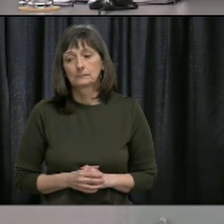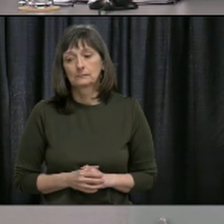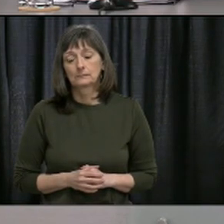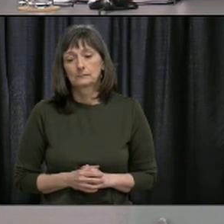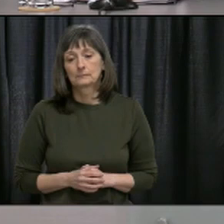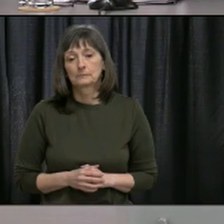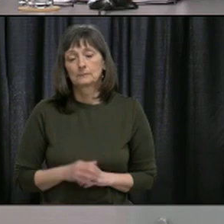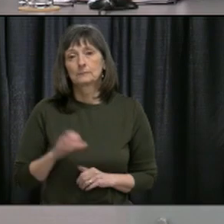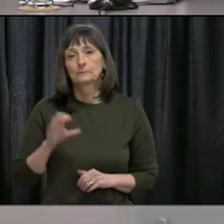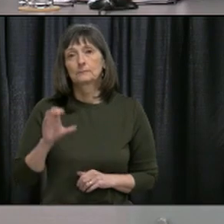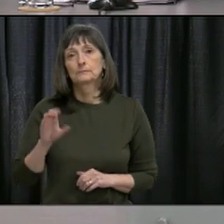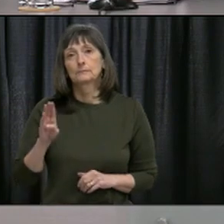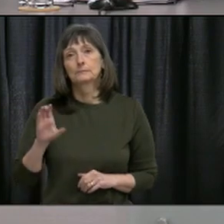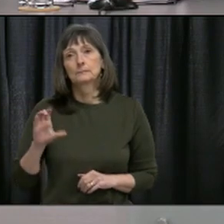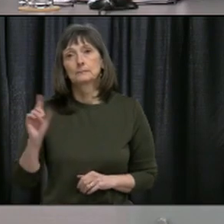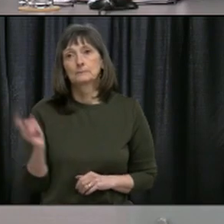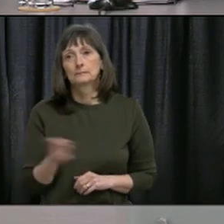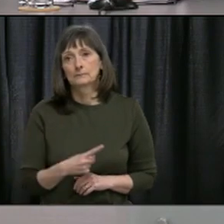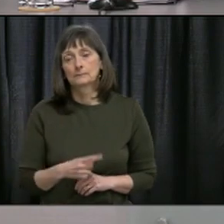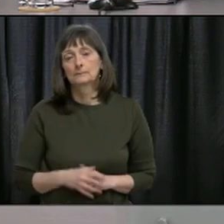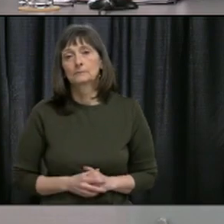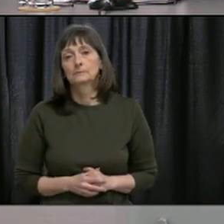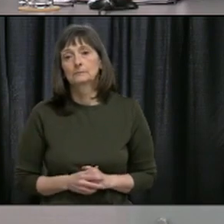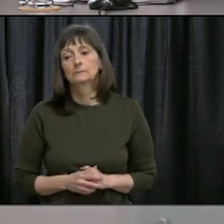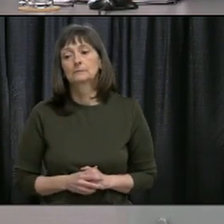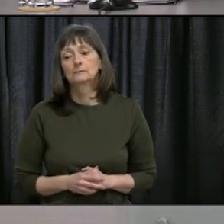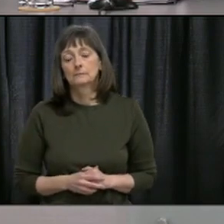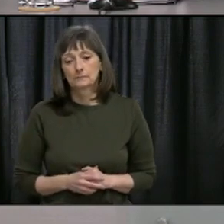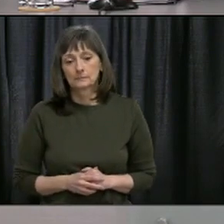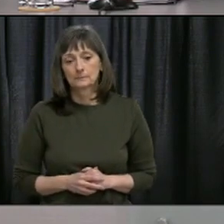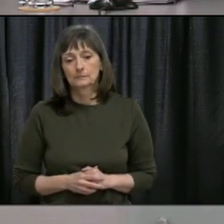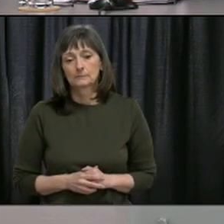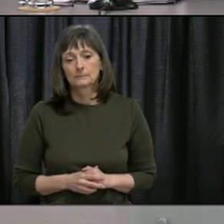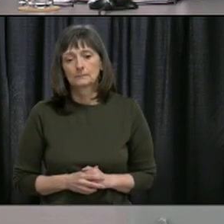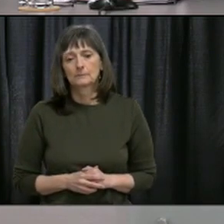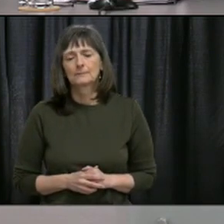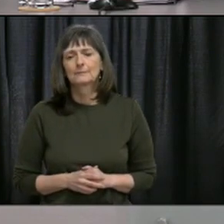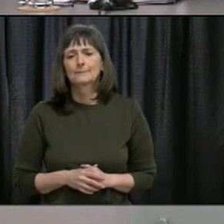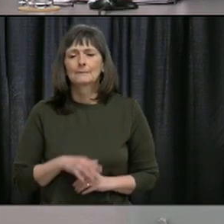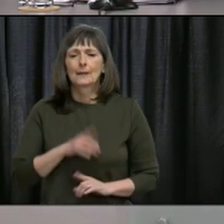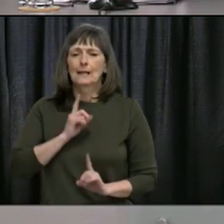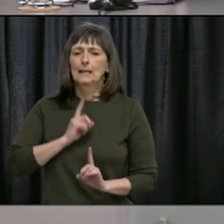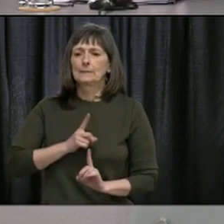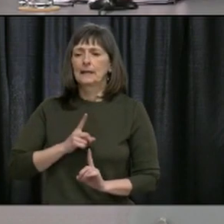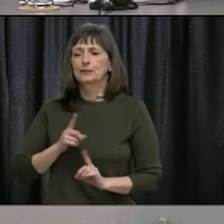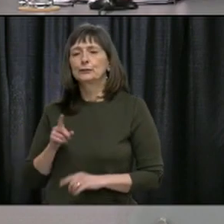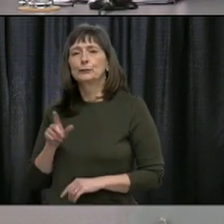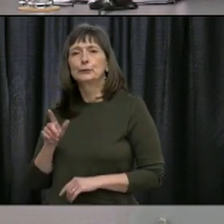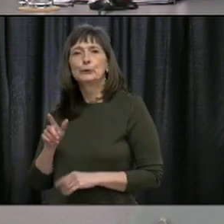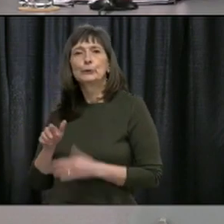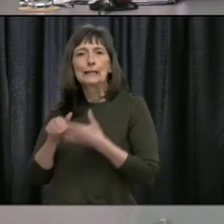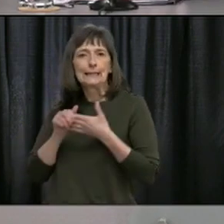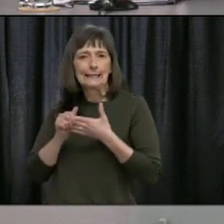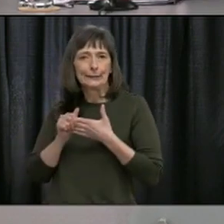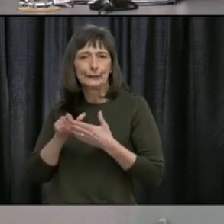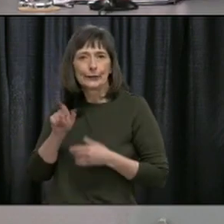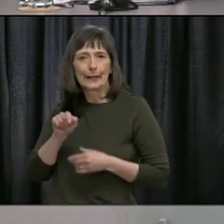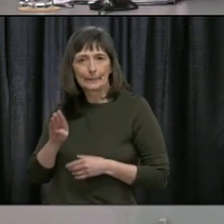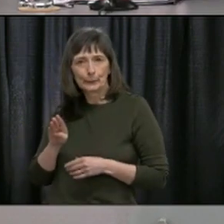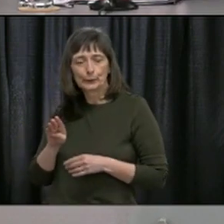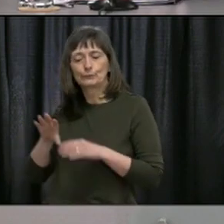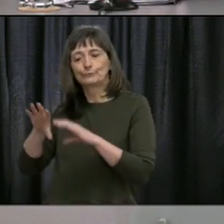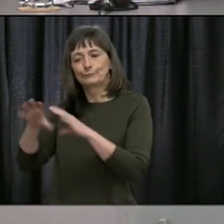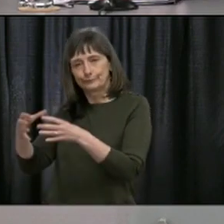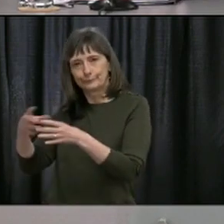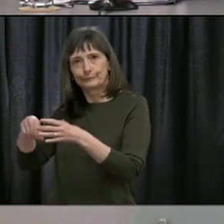Peter Cowan, your line is now open. Thank you. Premier, I want to go back to the leadership question. You said you'd stay on as long as the